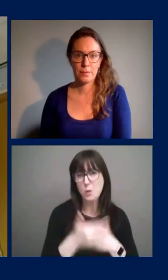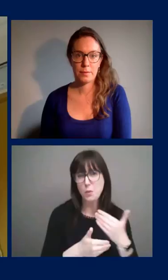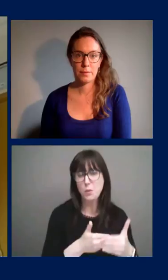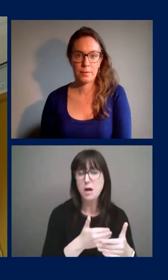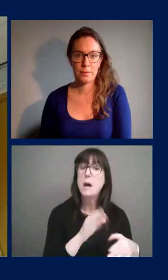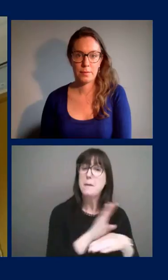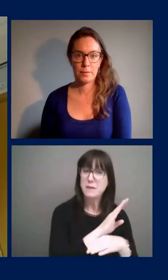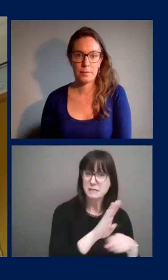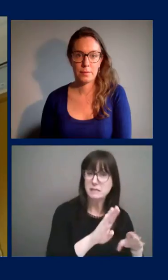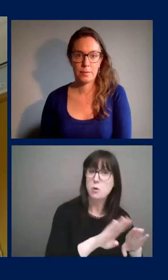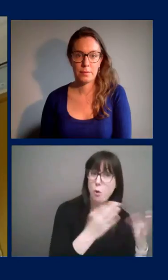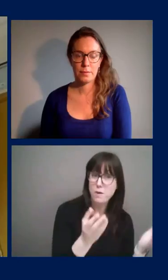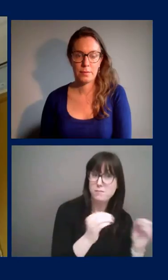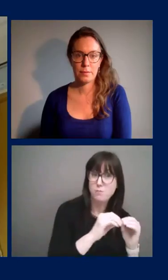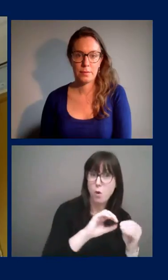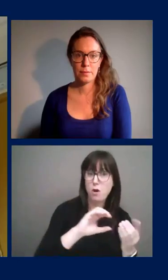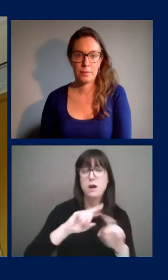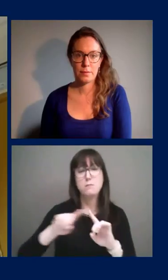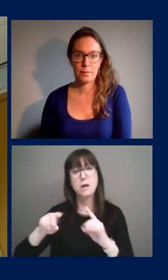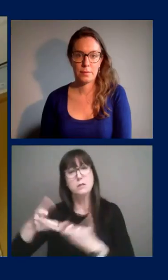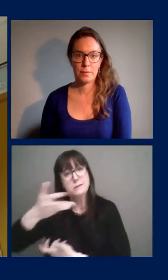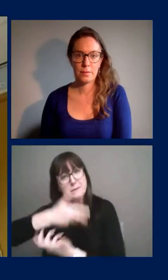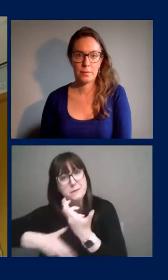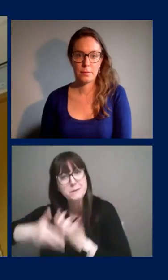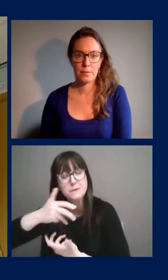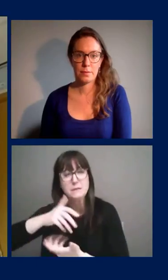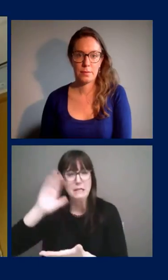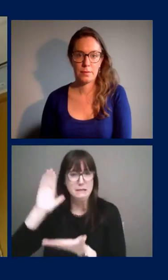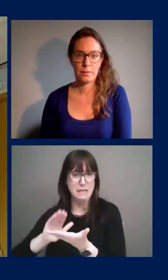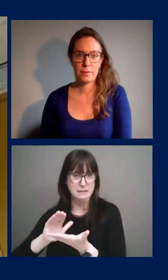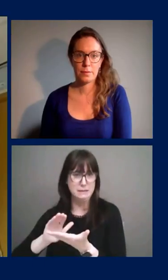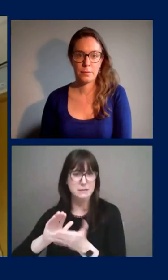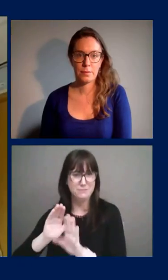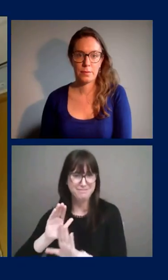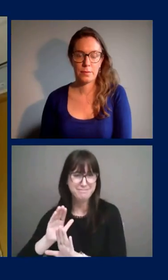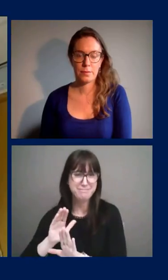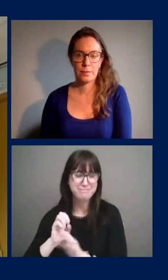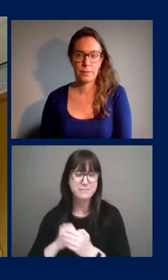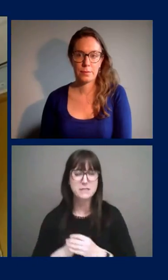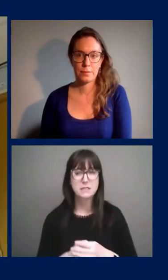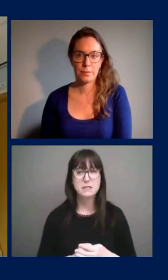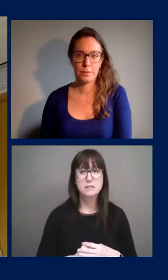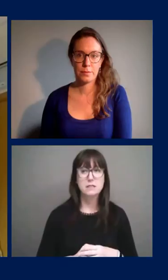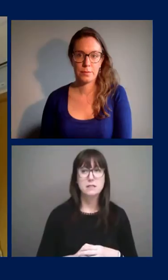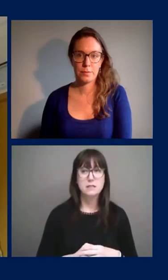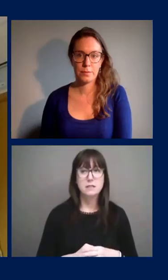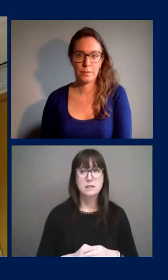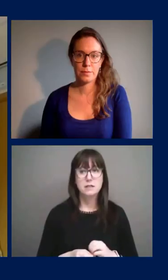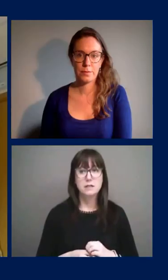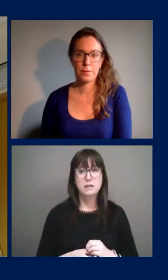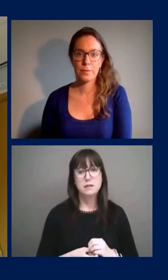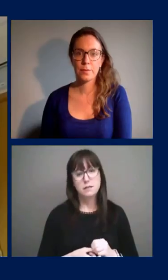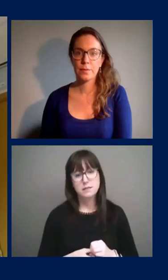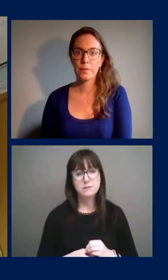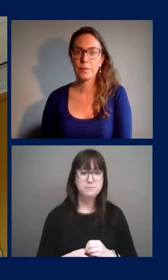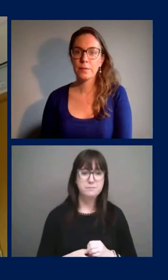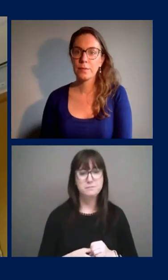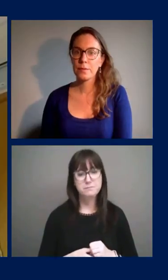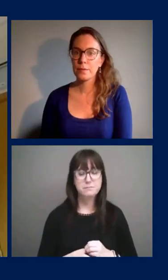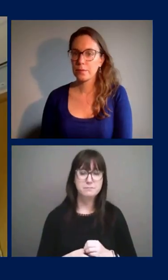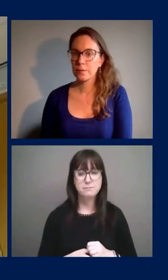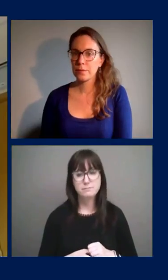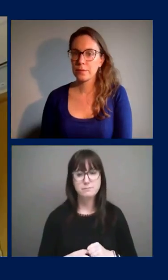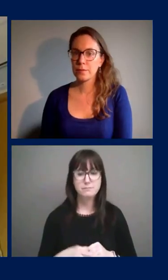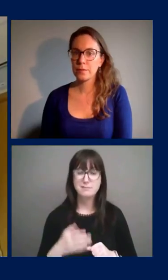in terms of, uh, the recommendations for households. Um, they, the, the, words I've always